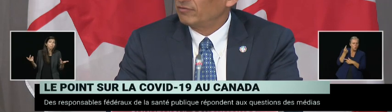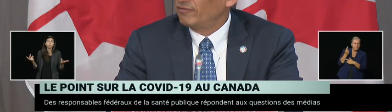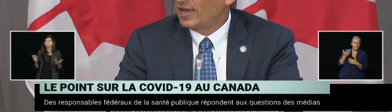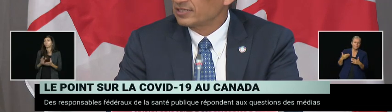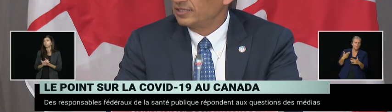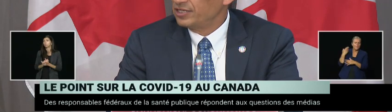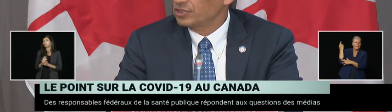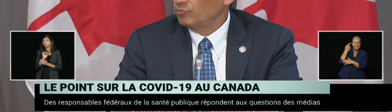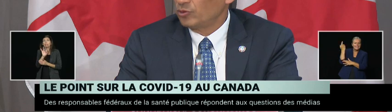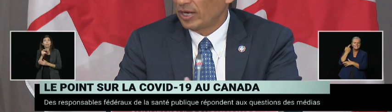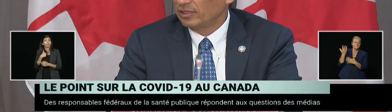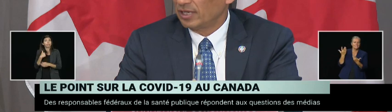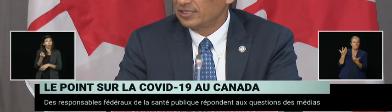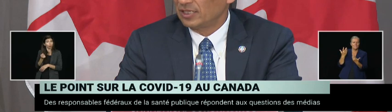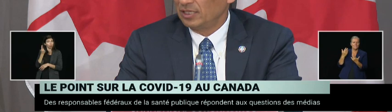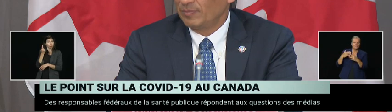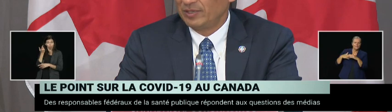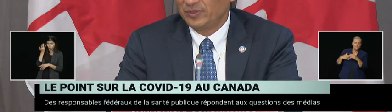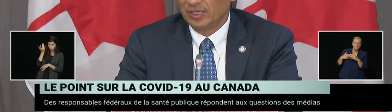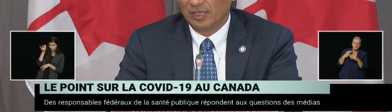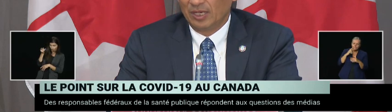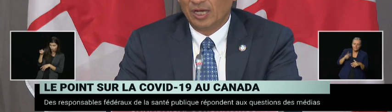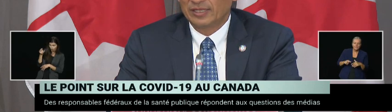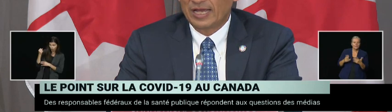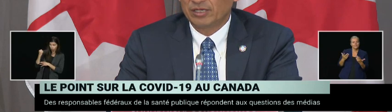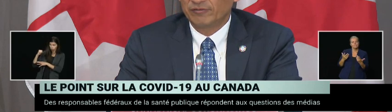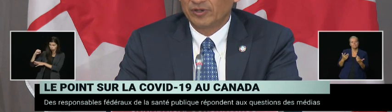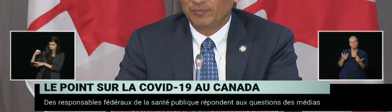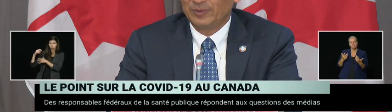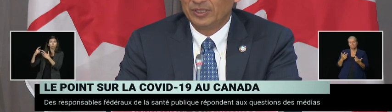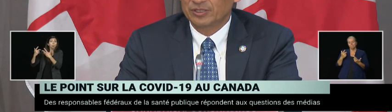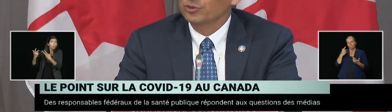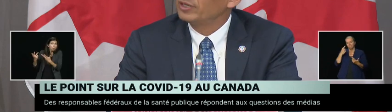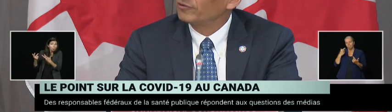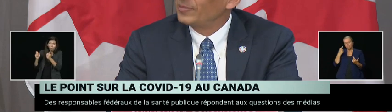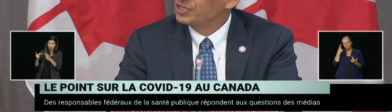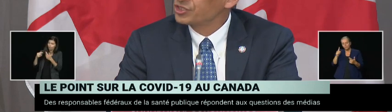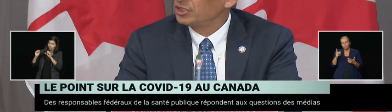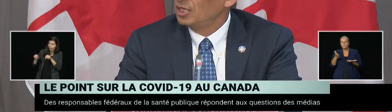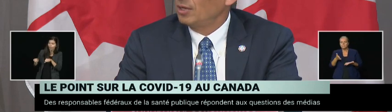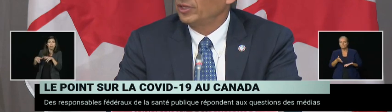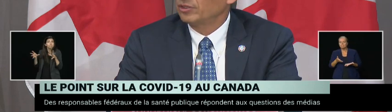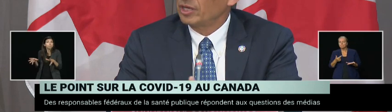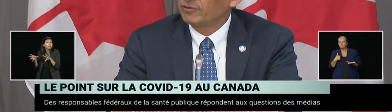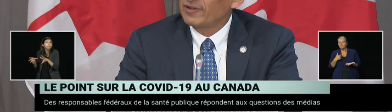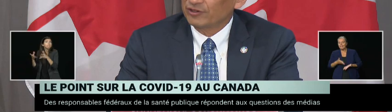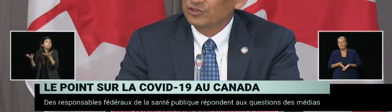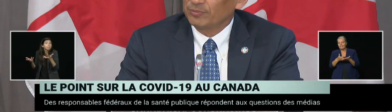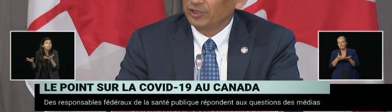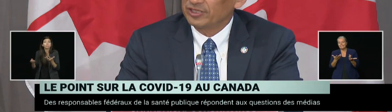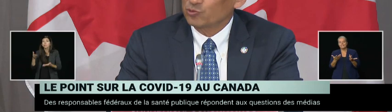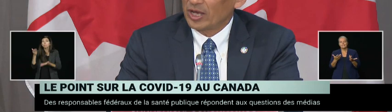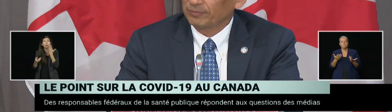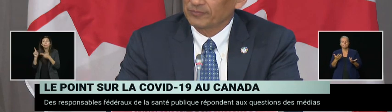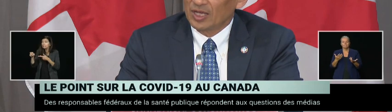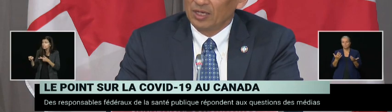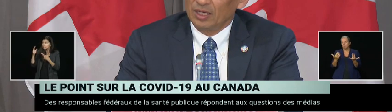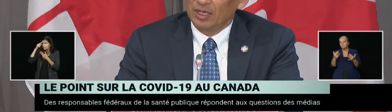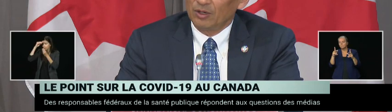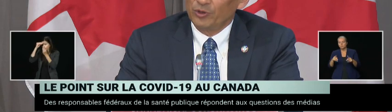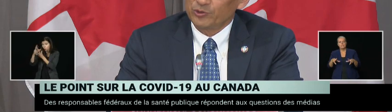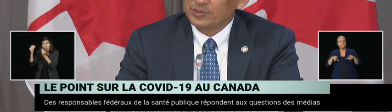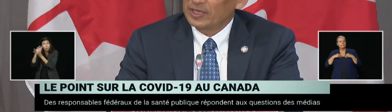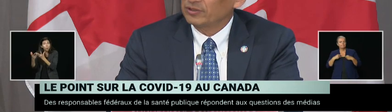uptake of vaccination. We recognize that it might be a lack of maybe a certain information, but there are other factors in play as well.